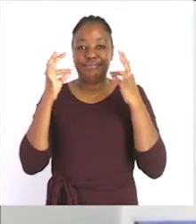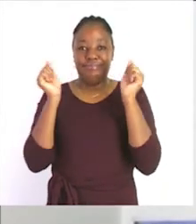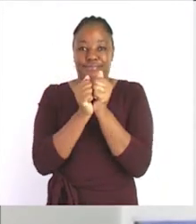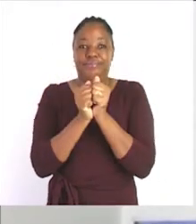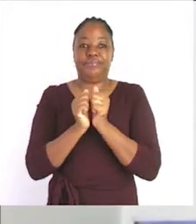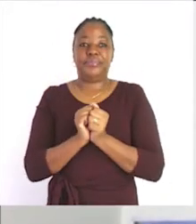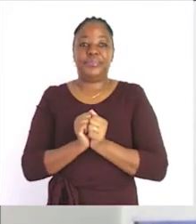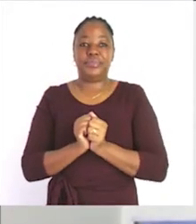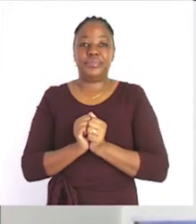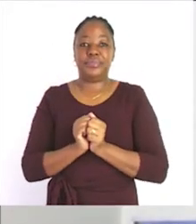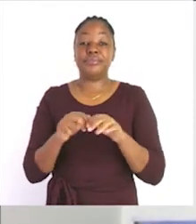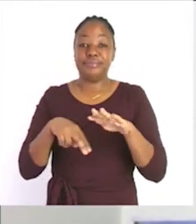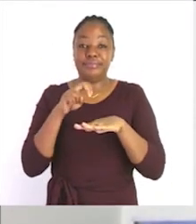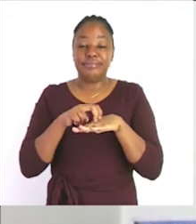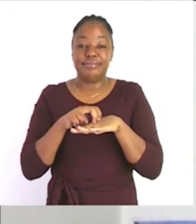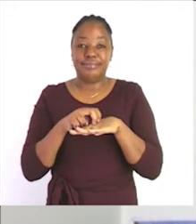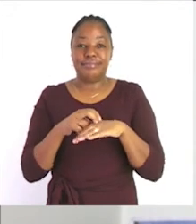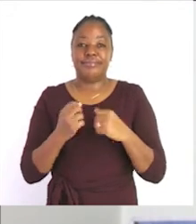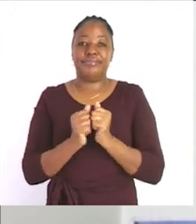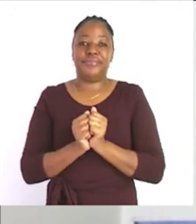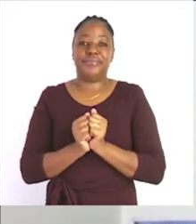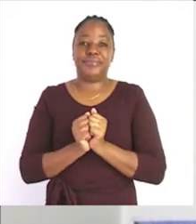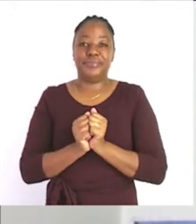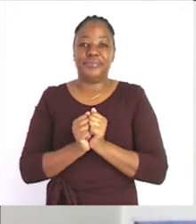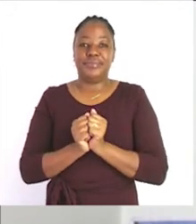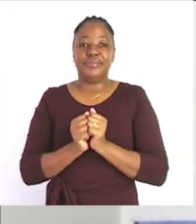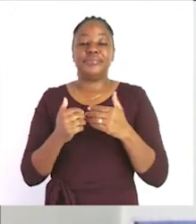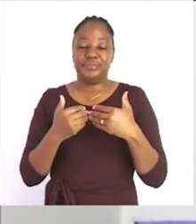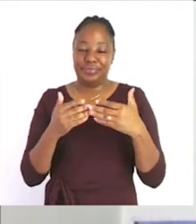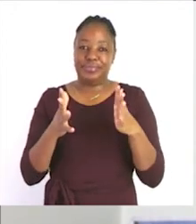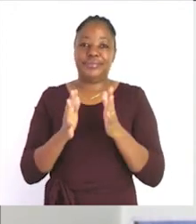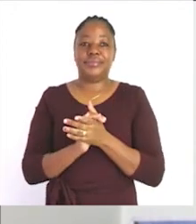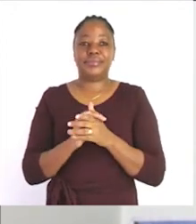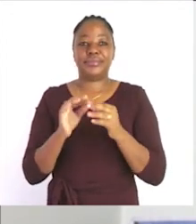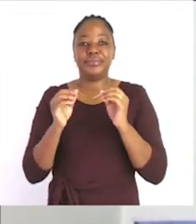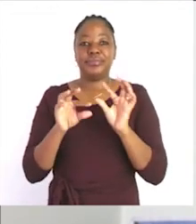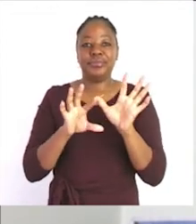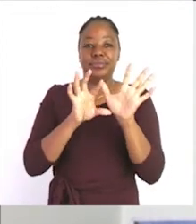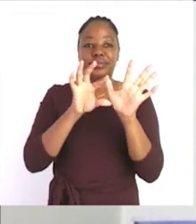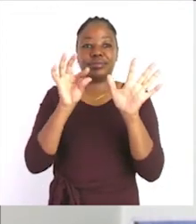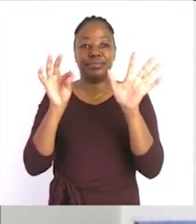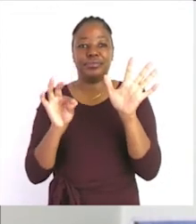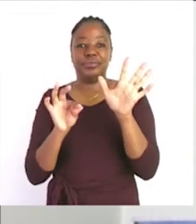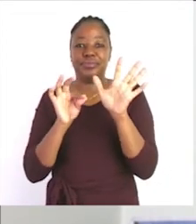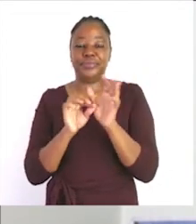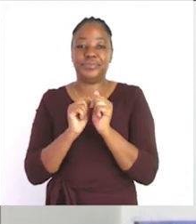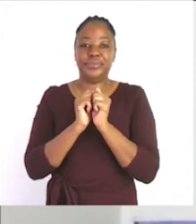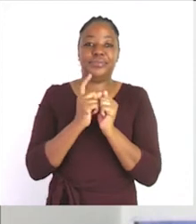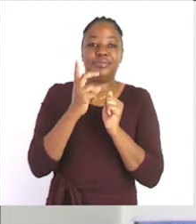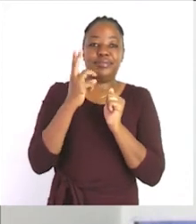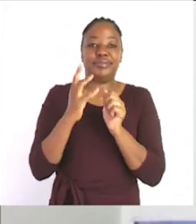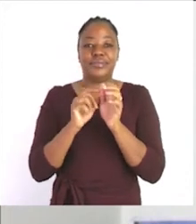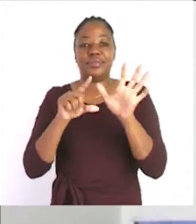are you ready zashi okay let's go one two three